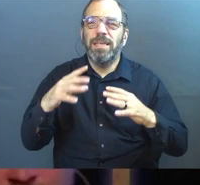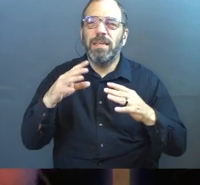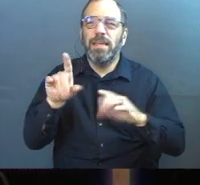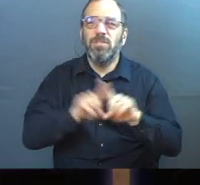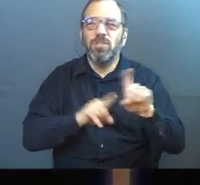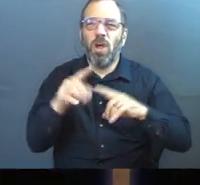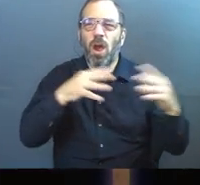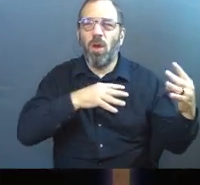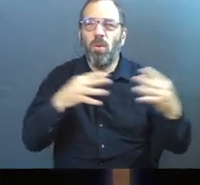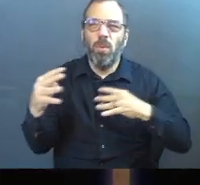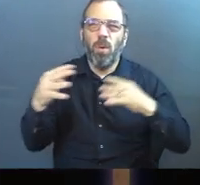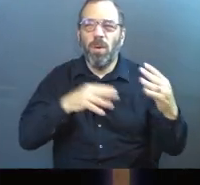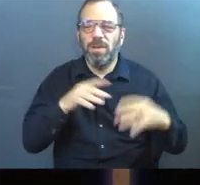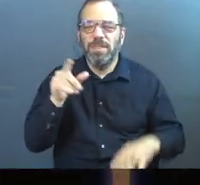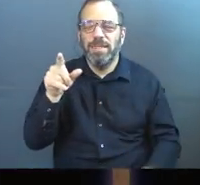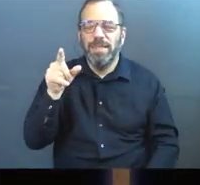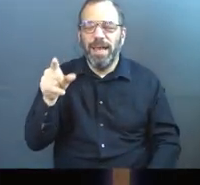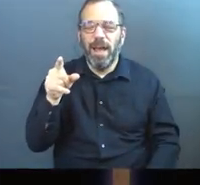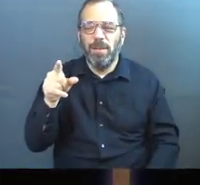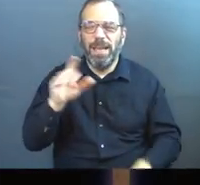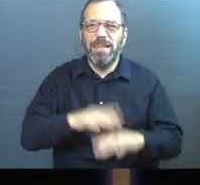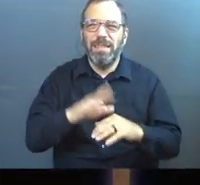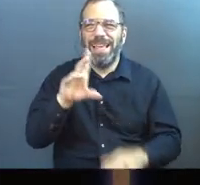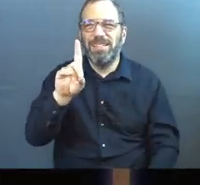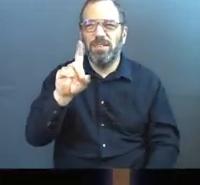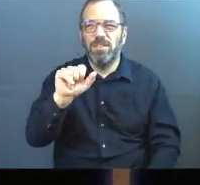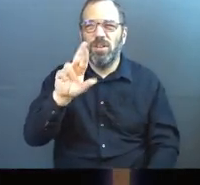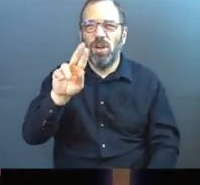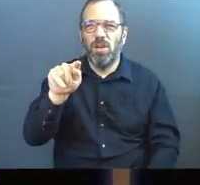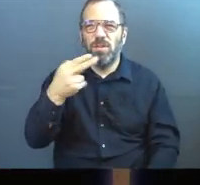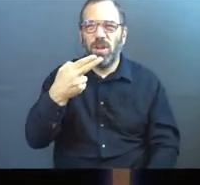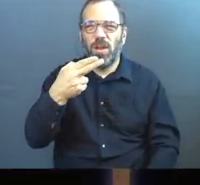It's not too late to come to third service. I promise there will be bacon.